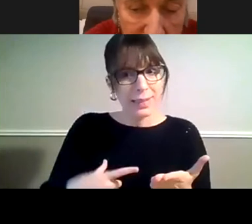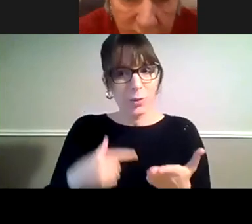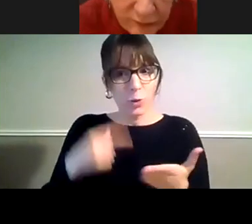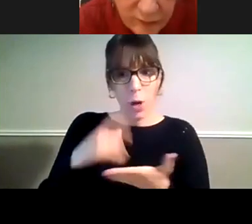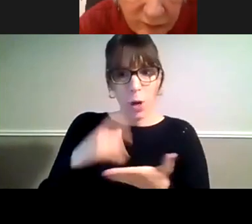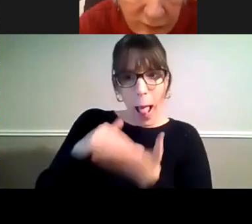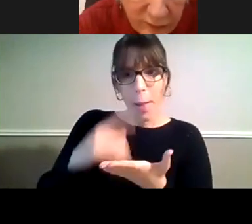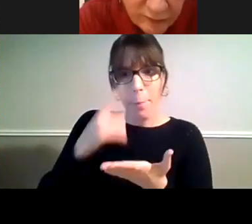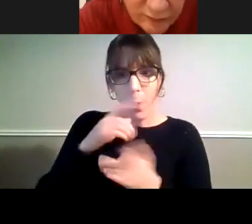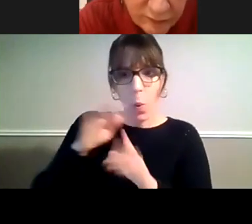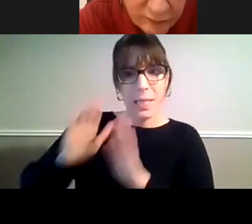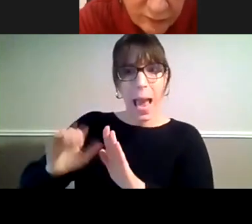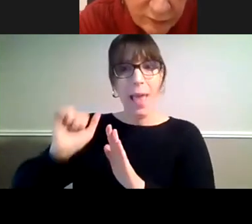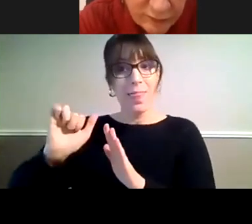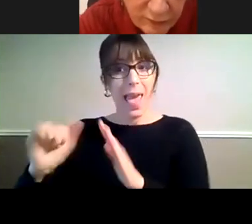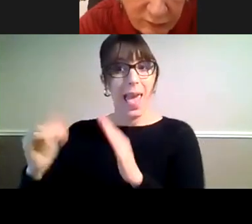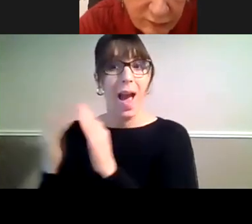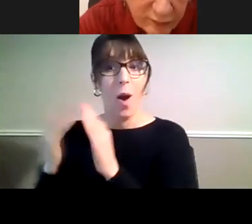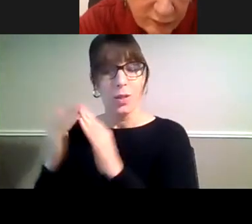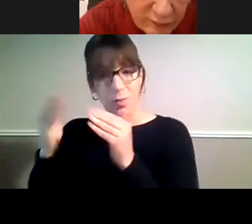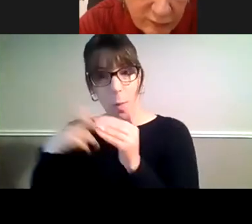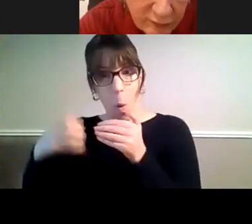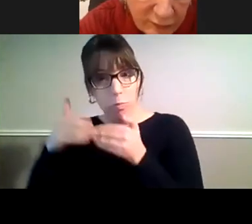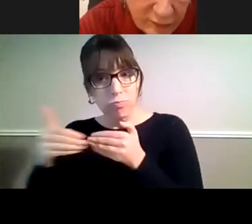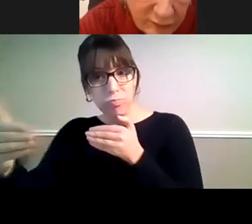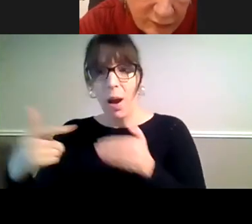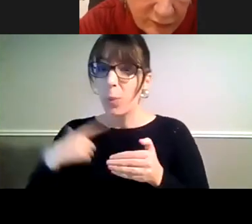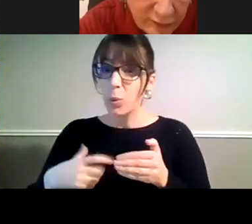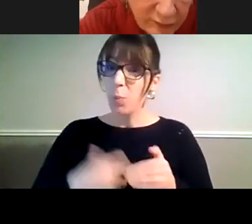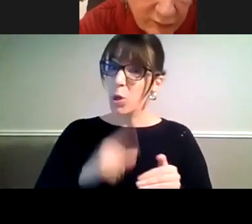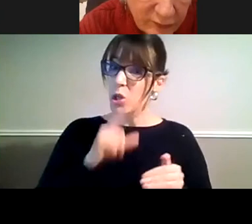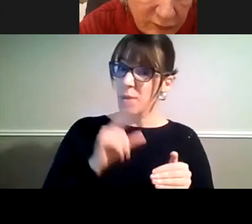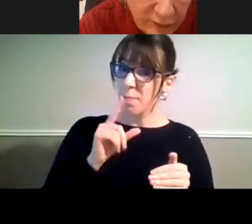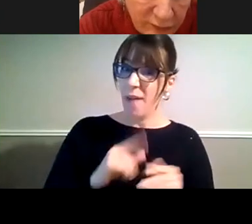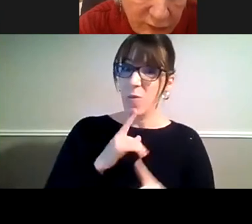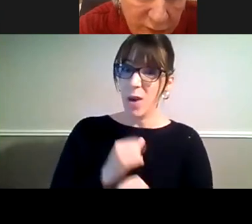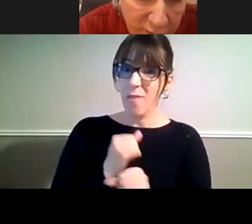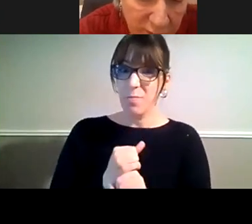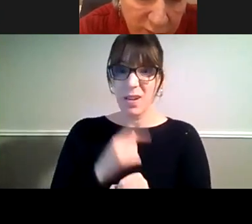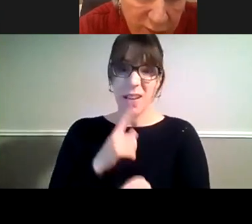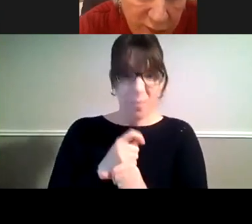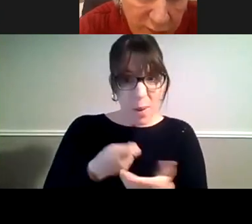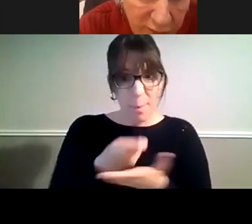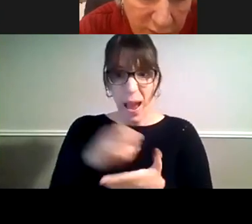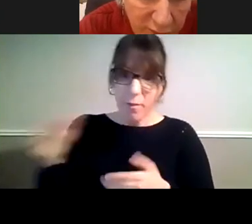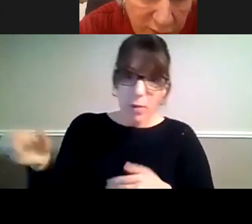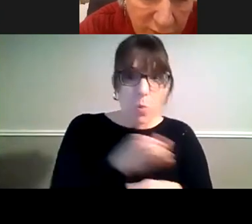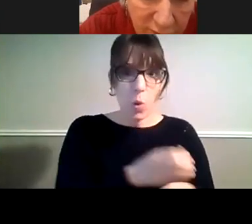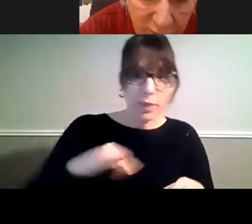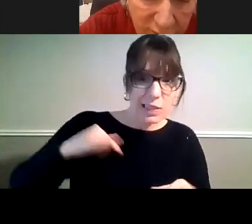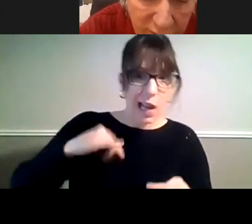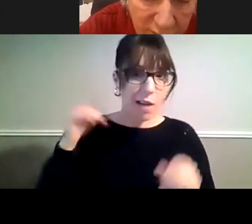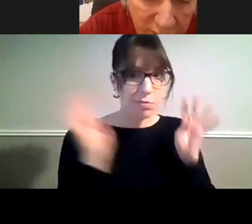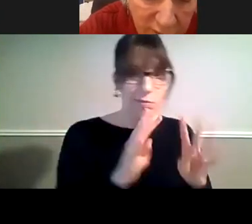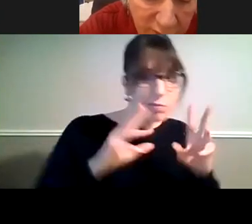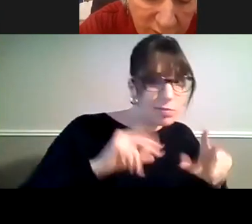less costly for government and for money coming out of the taxpayer's pocket. And so